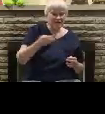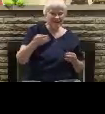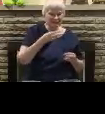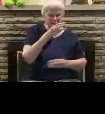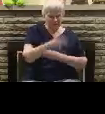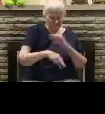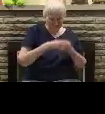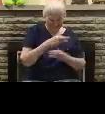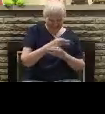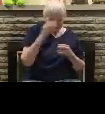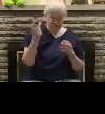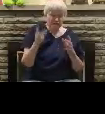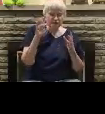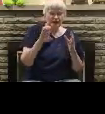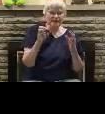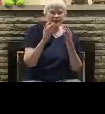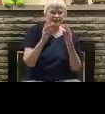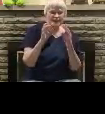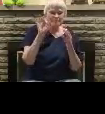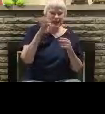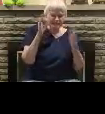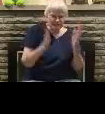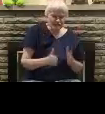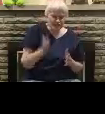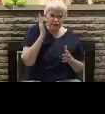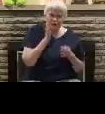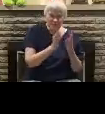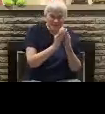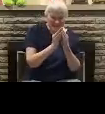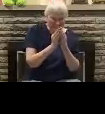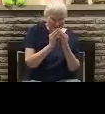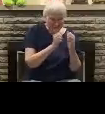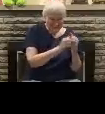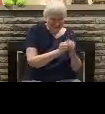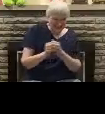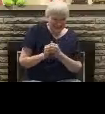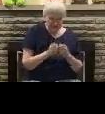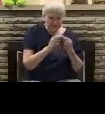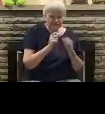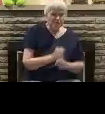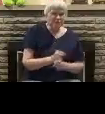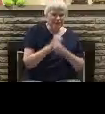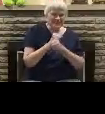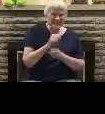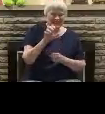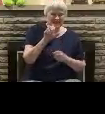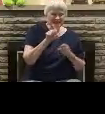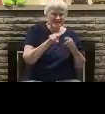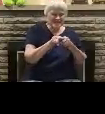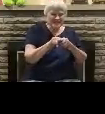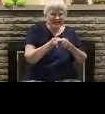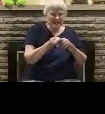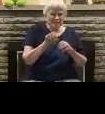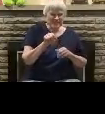in meetings across the state of Ohio to support this wicked perversion. Bible Believers